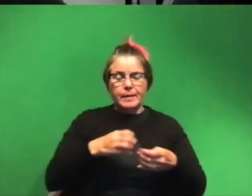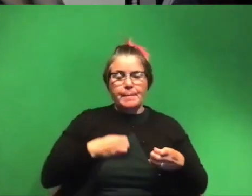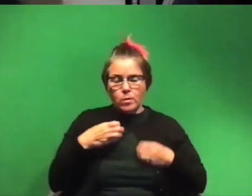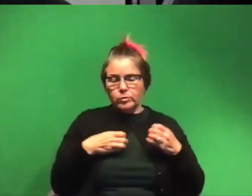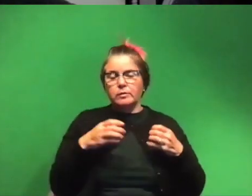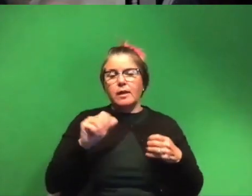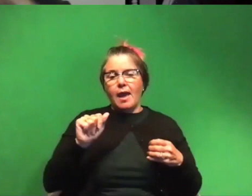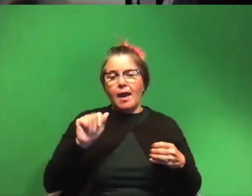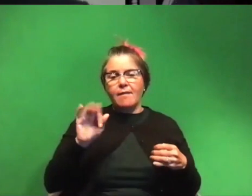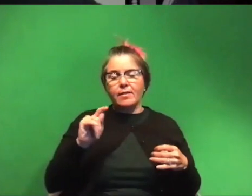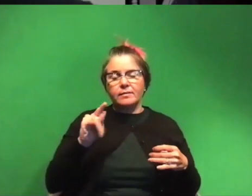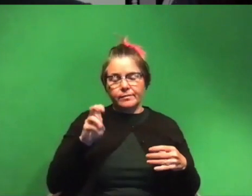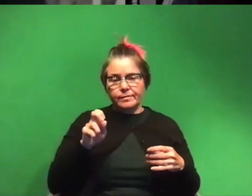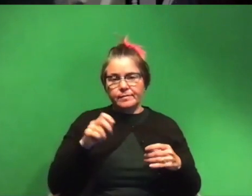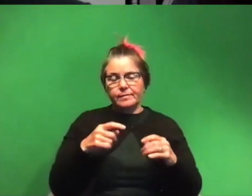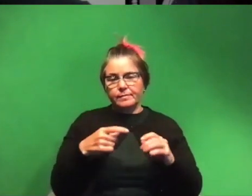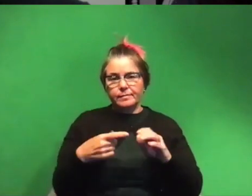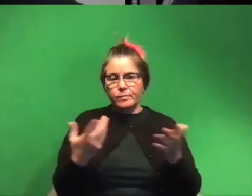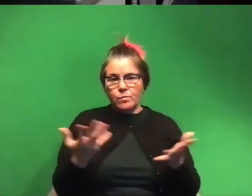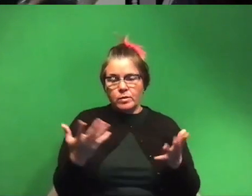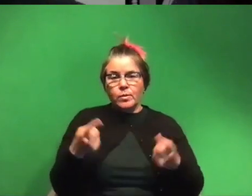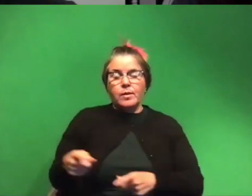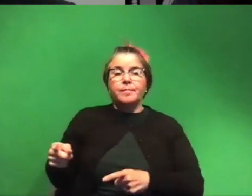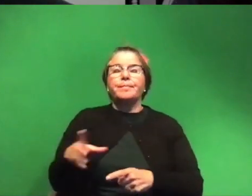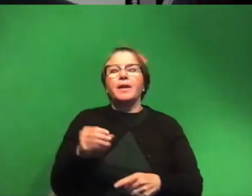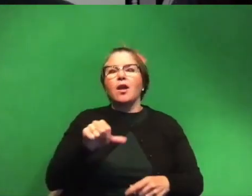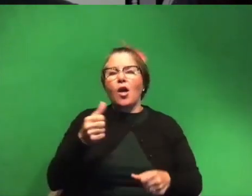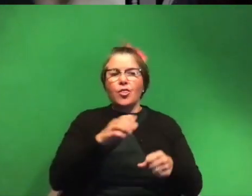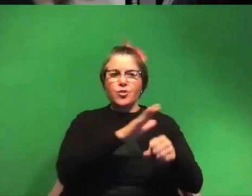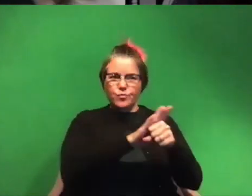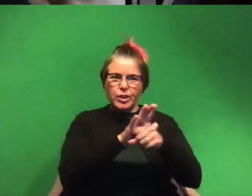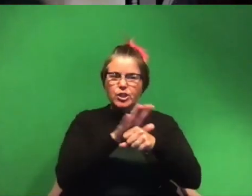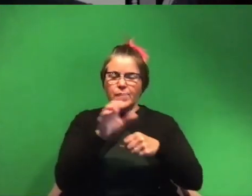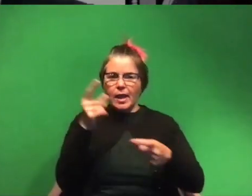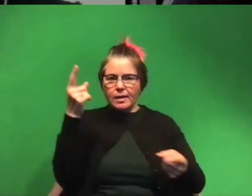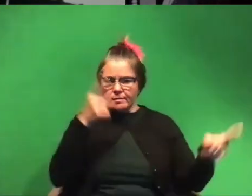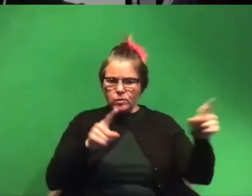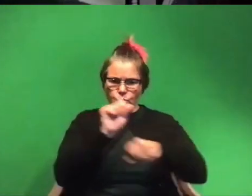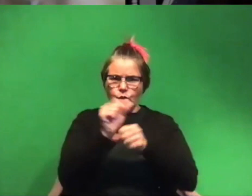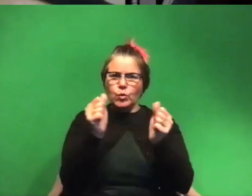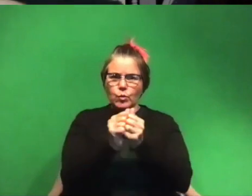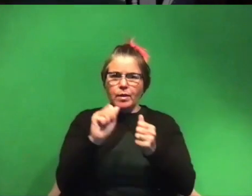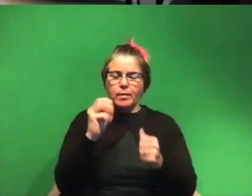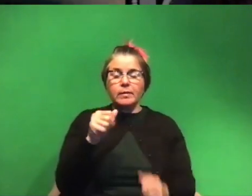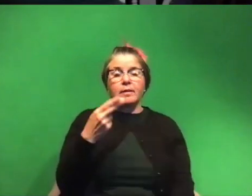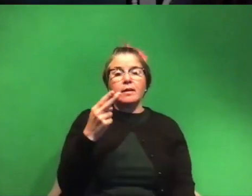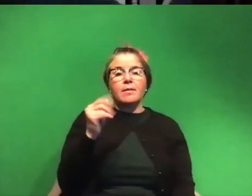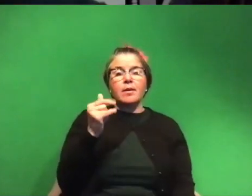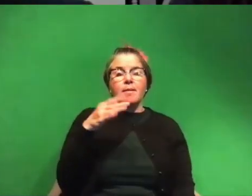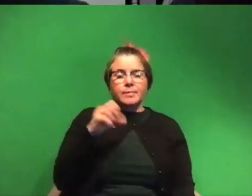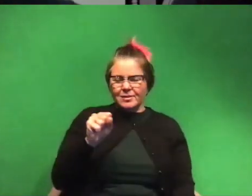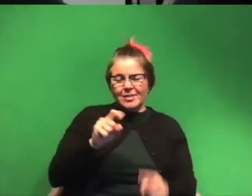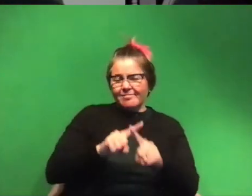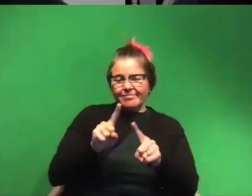we also know that there's a lot of other regions that functionally work with the amygdala um such as the hippocampus and other um